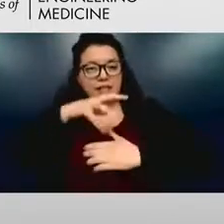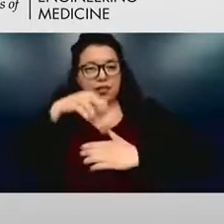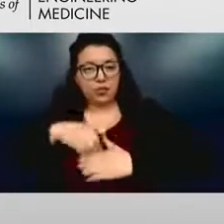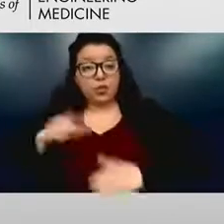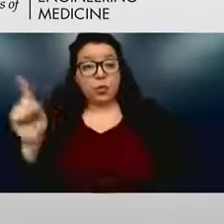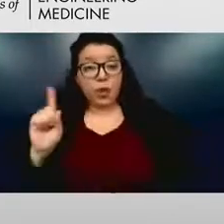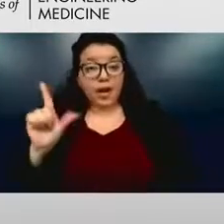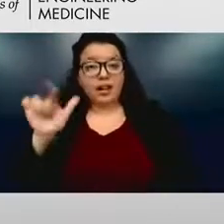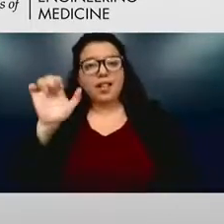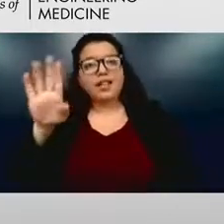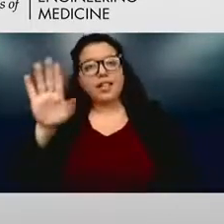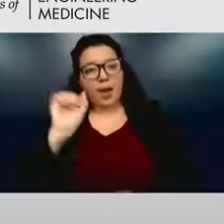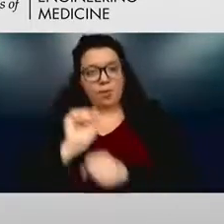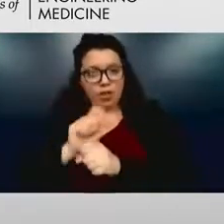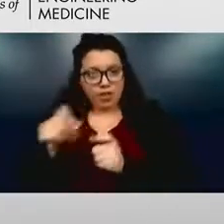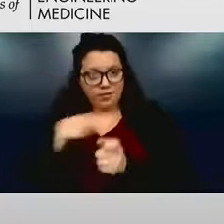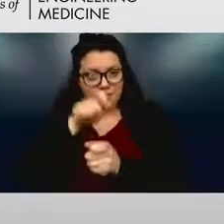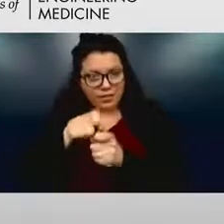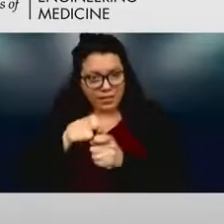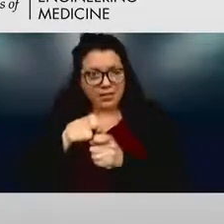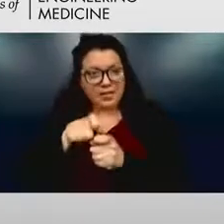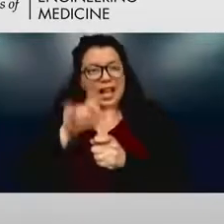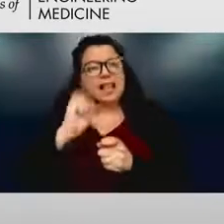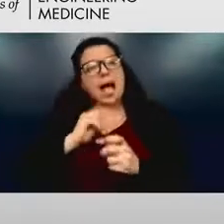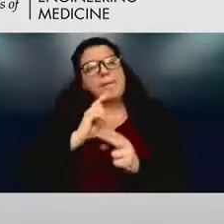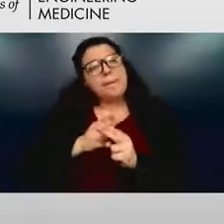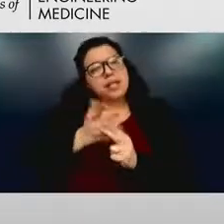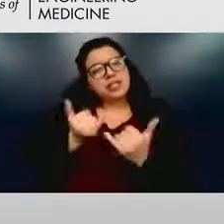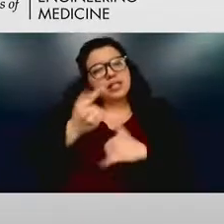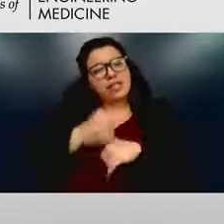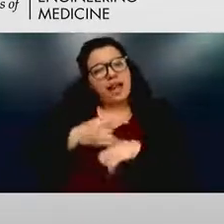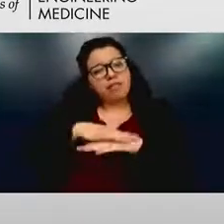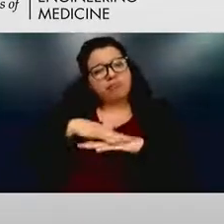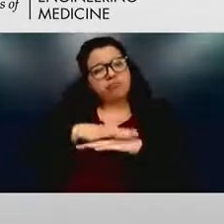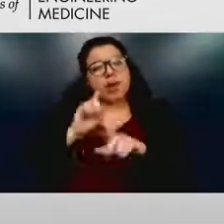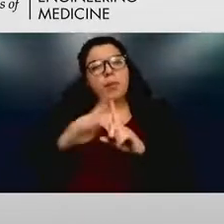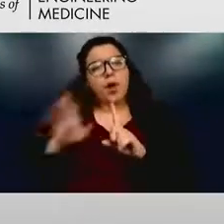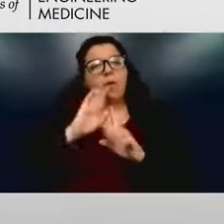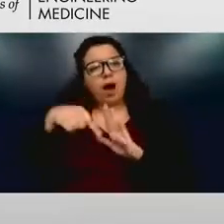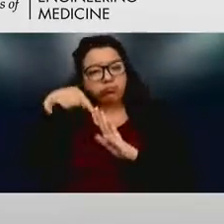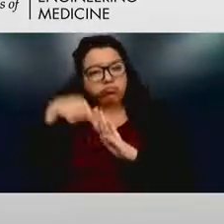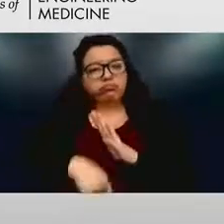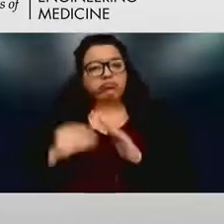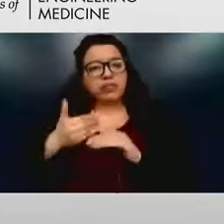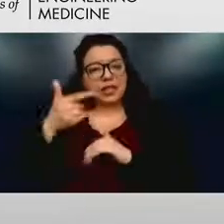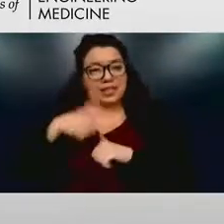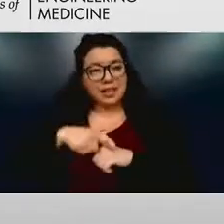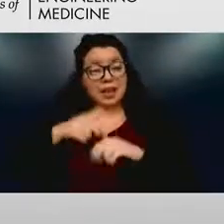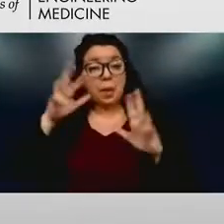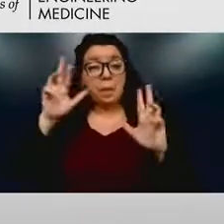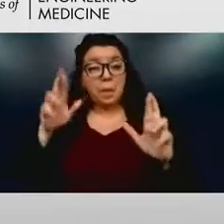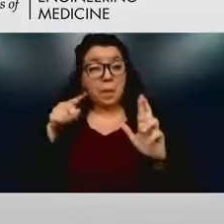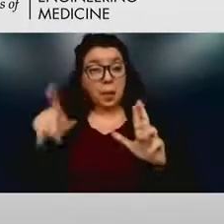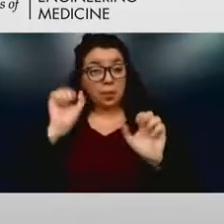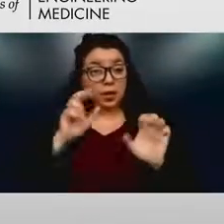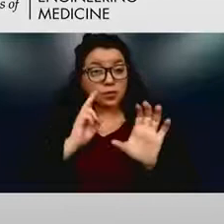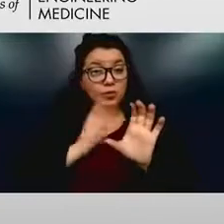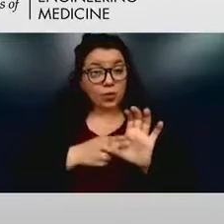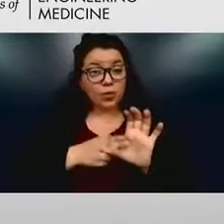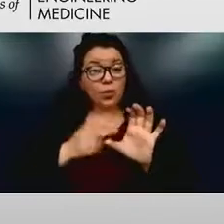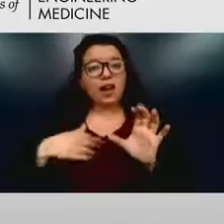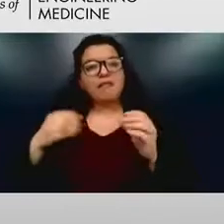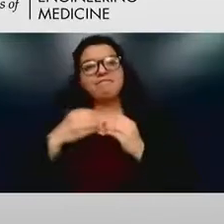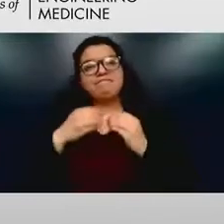work. That came up a little bit today, but we're going to focus on that the whole time next time. We hope you can join us. Additional information about